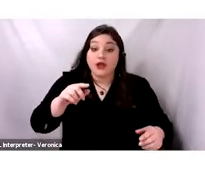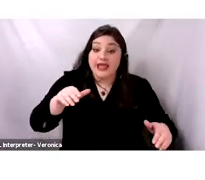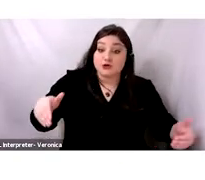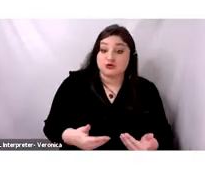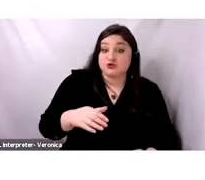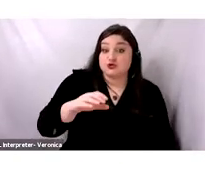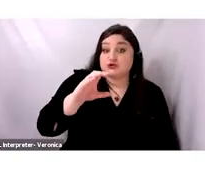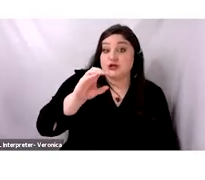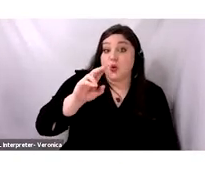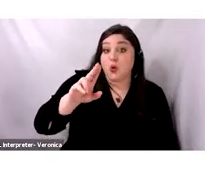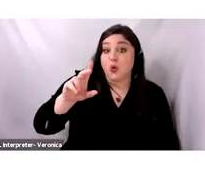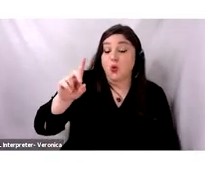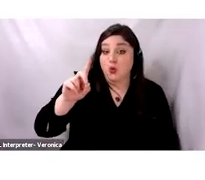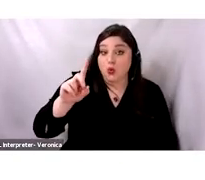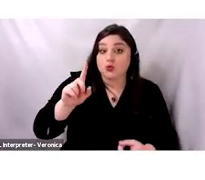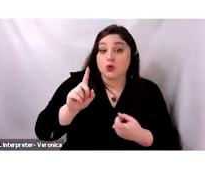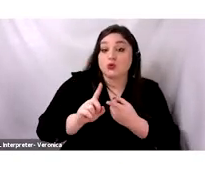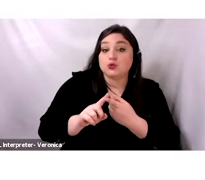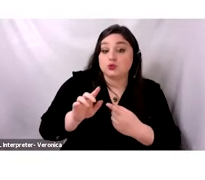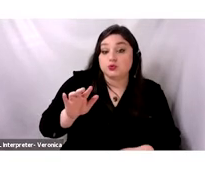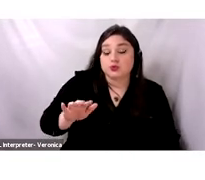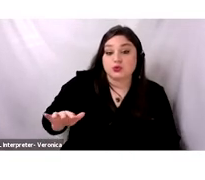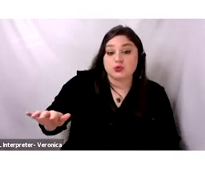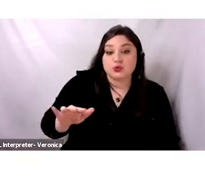the oud